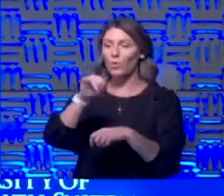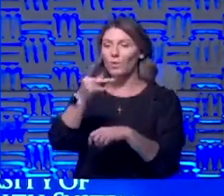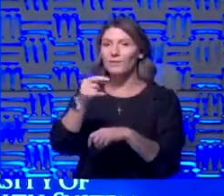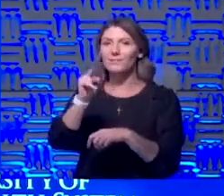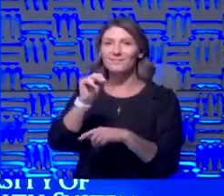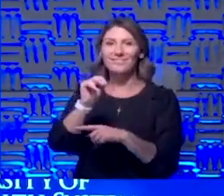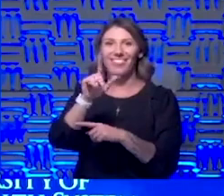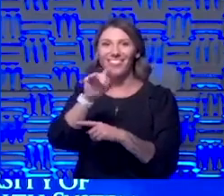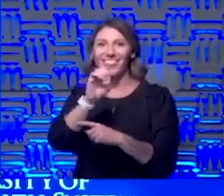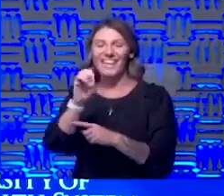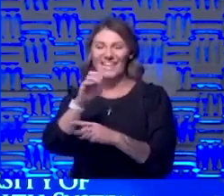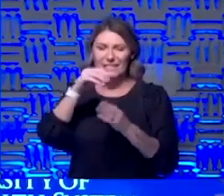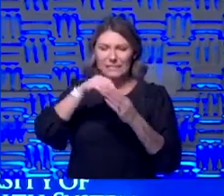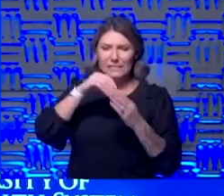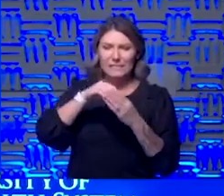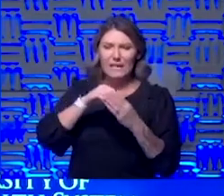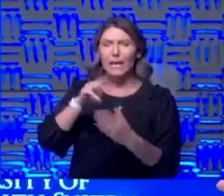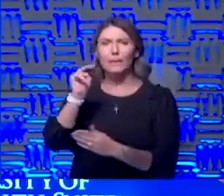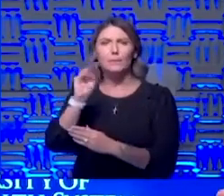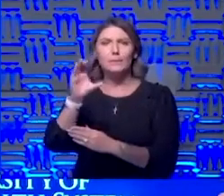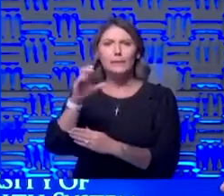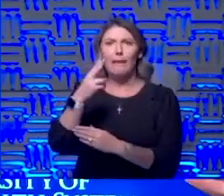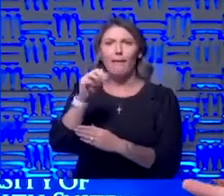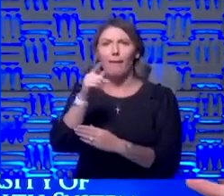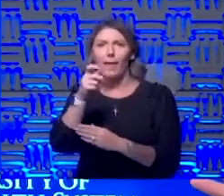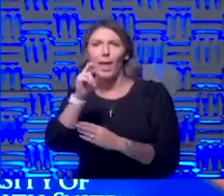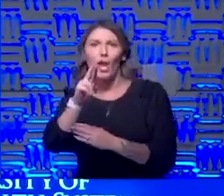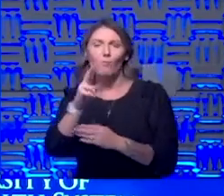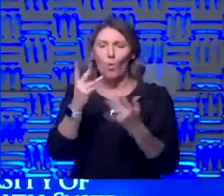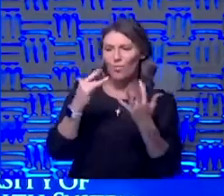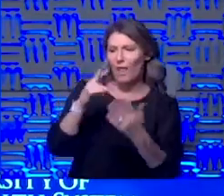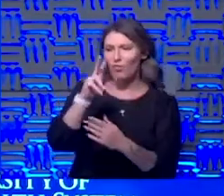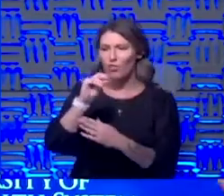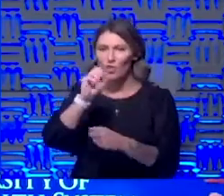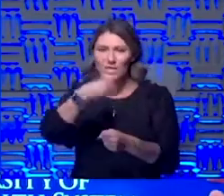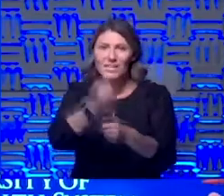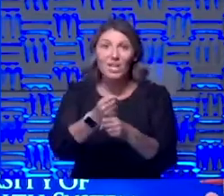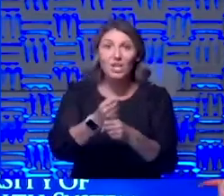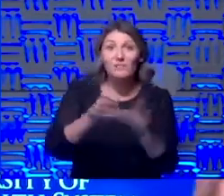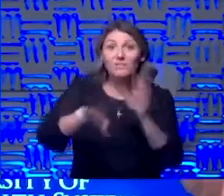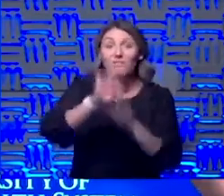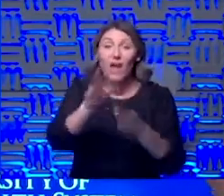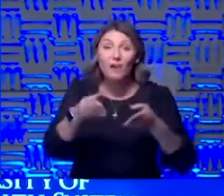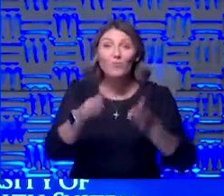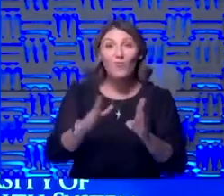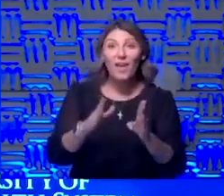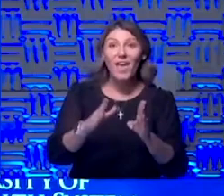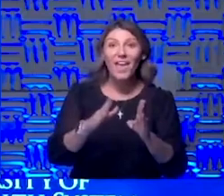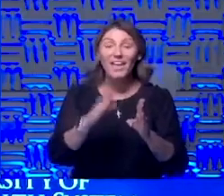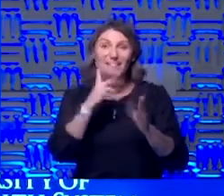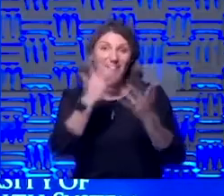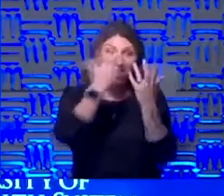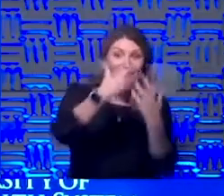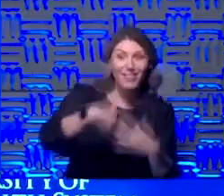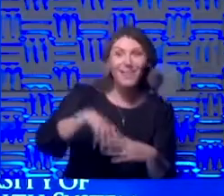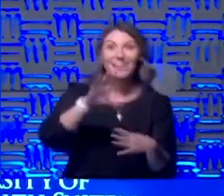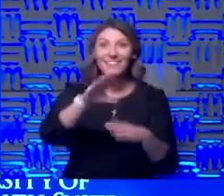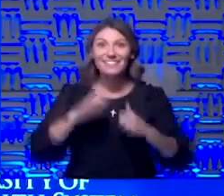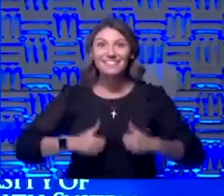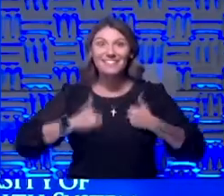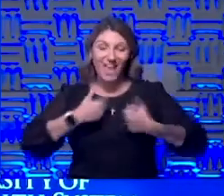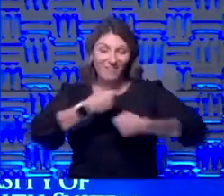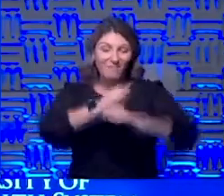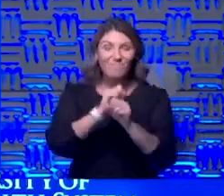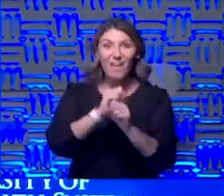his inner mc hammer and i know that he's probably been waiting what 30 years since this song came out to try to find a way to weave it into his life and make